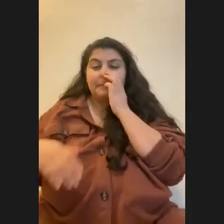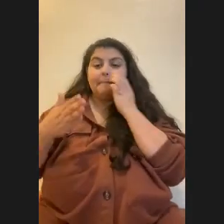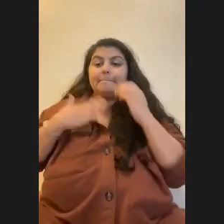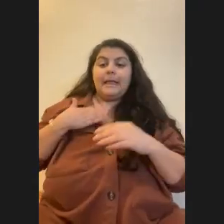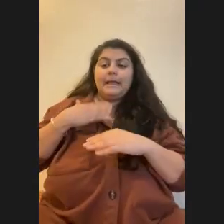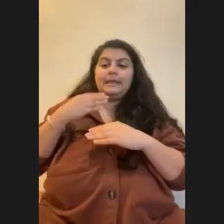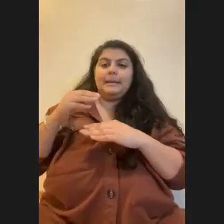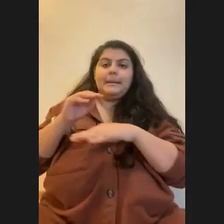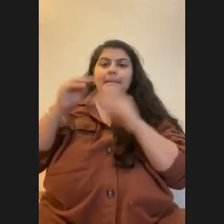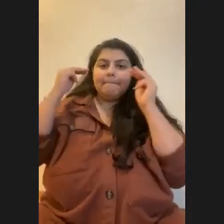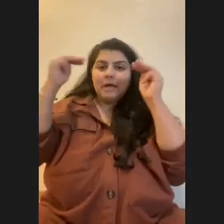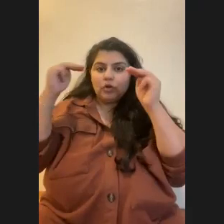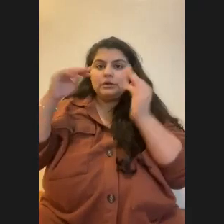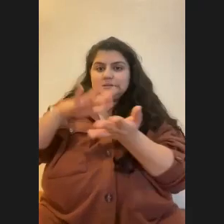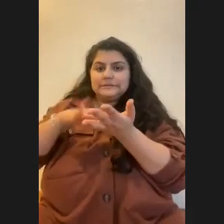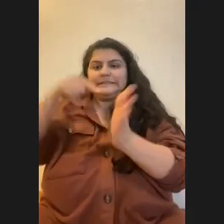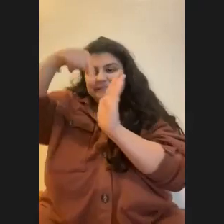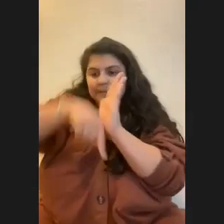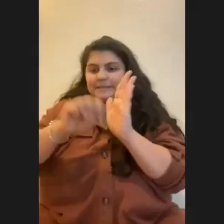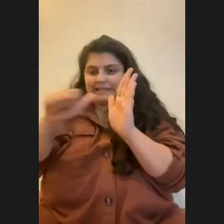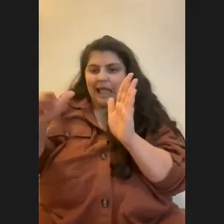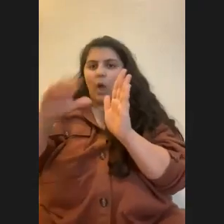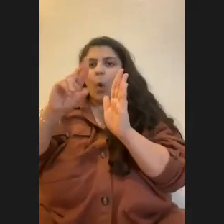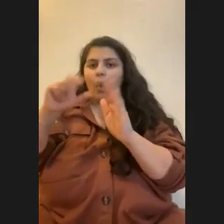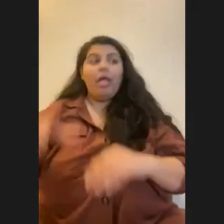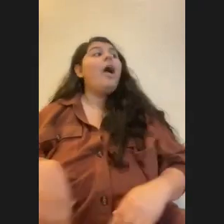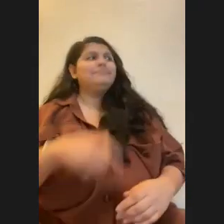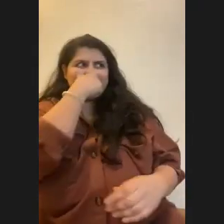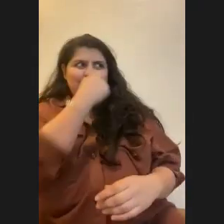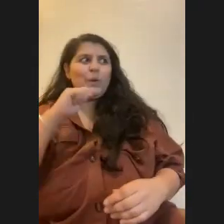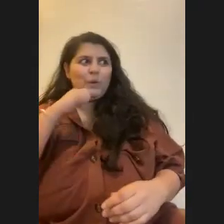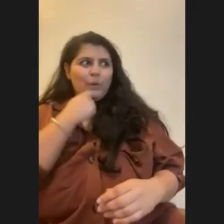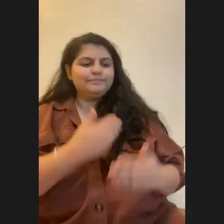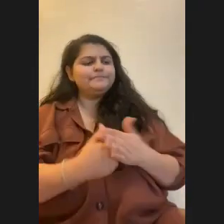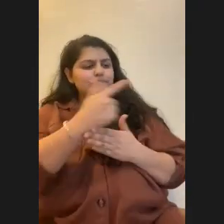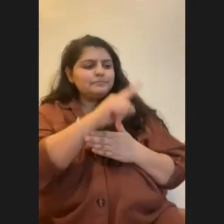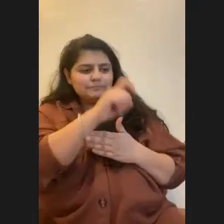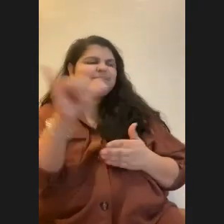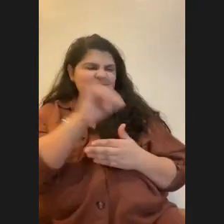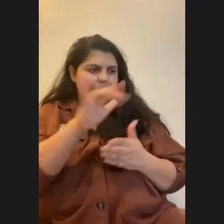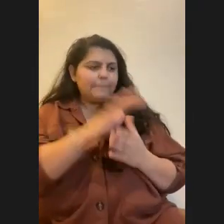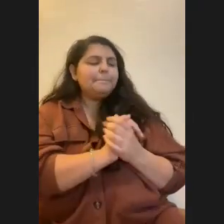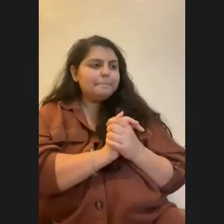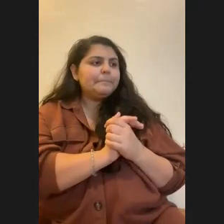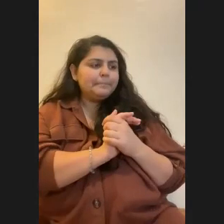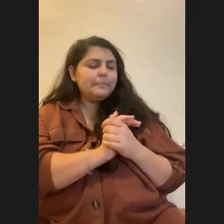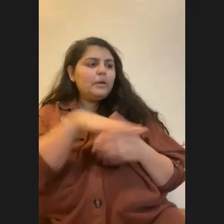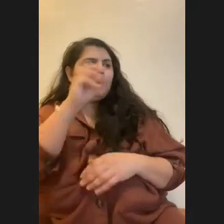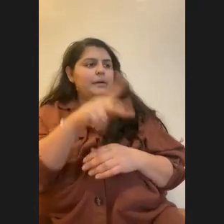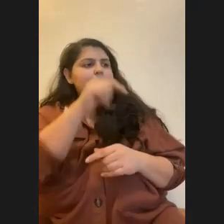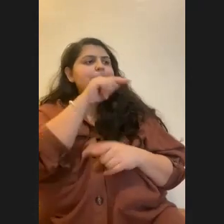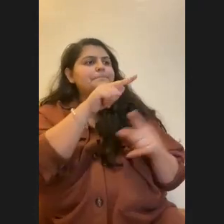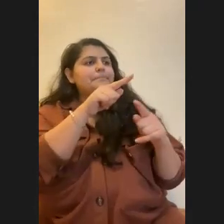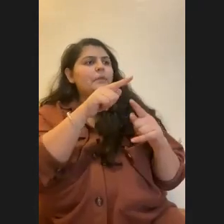Yeah. Deep sea coral is really interesting and cool. Um, so that's the same question. How deep are coral reefs? Um, what is the